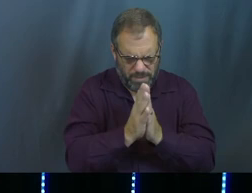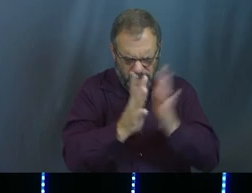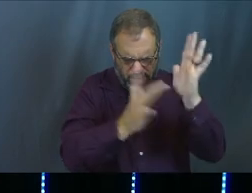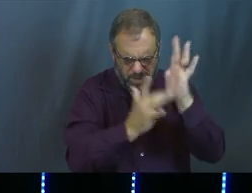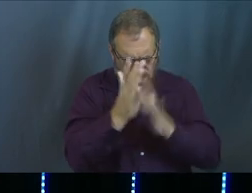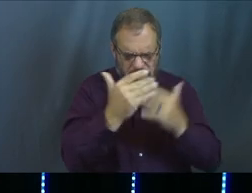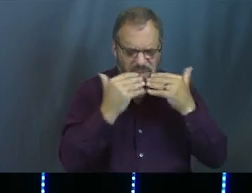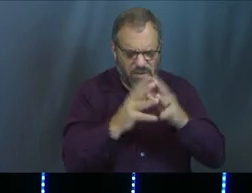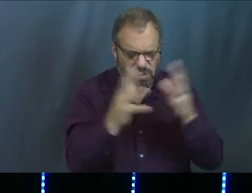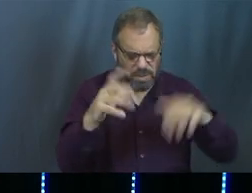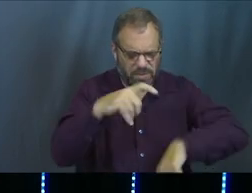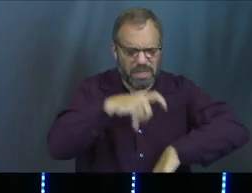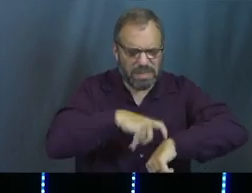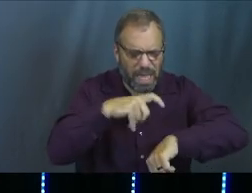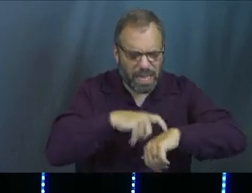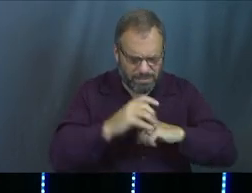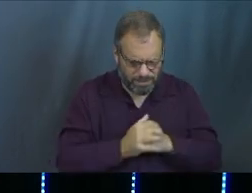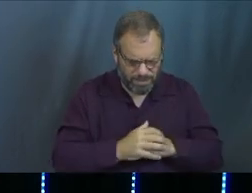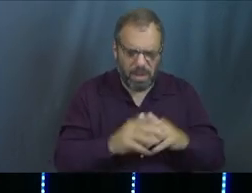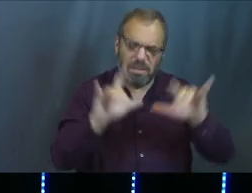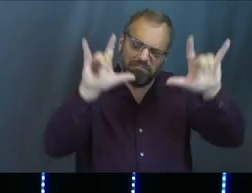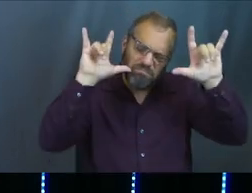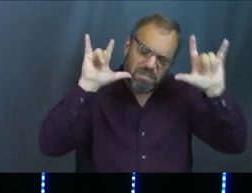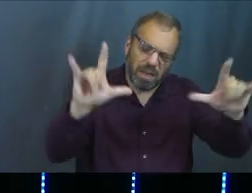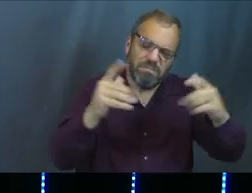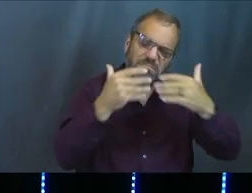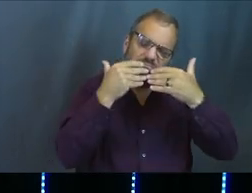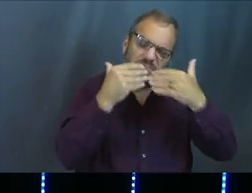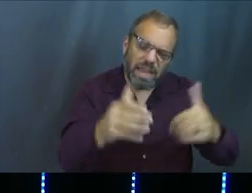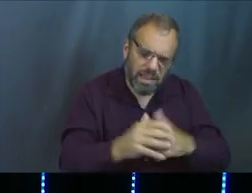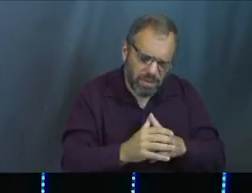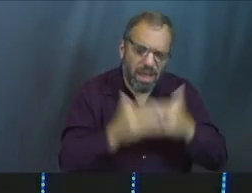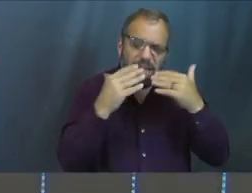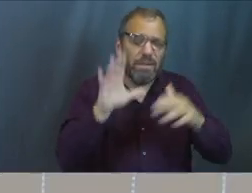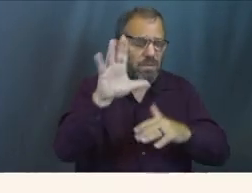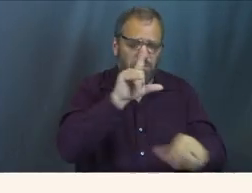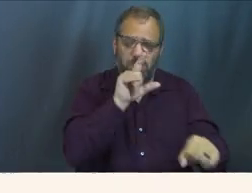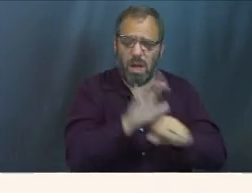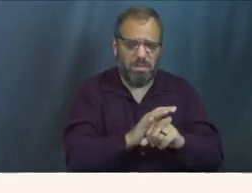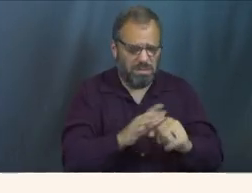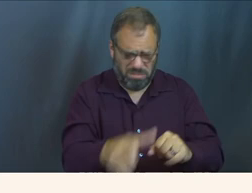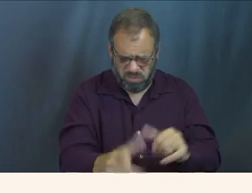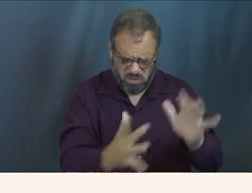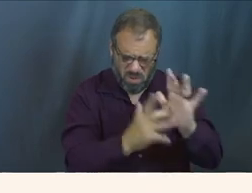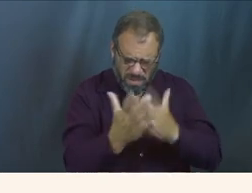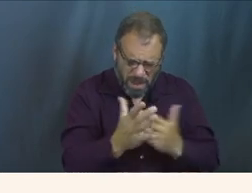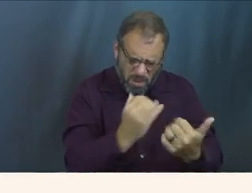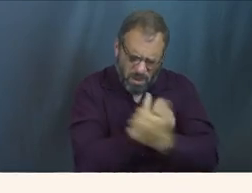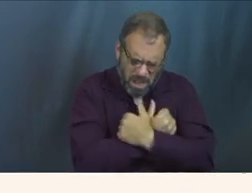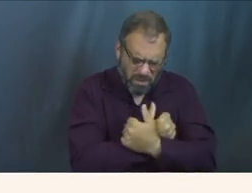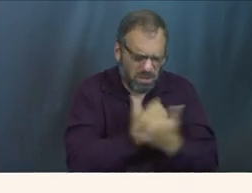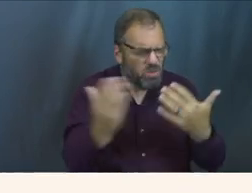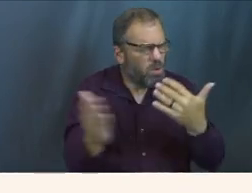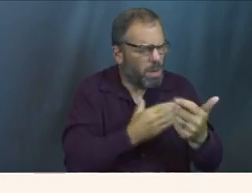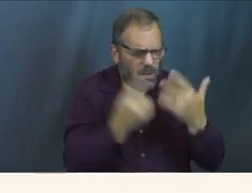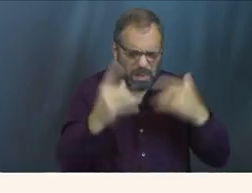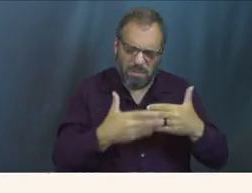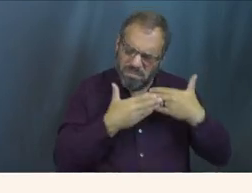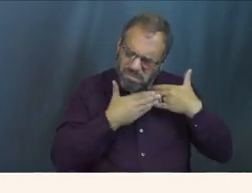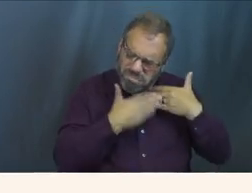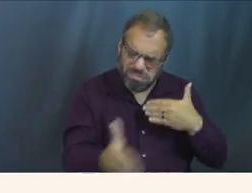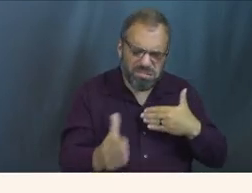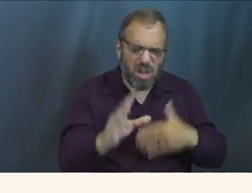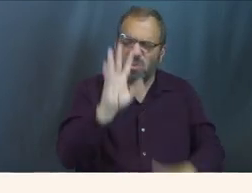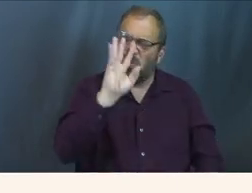Jesus, thank you so much for this time. God, we love you and we're thankful. We're thankful for your promise, God. Your promise to love us unconditionally forever, God.